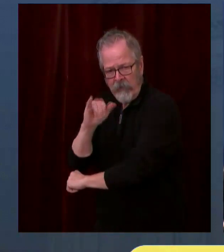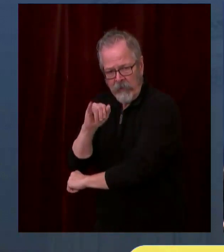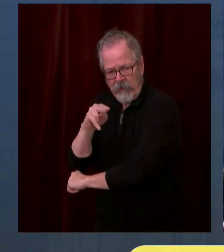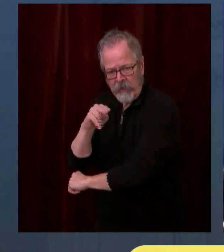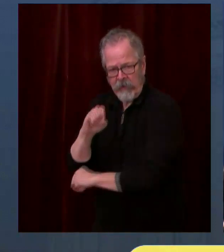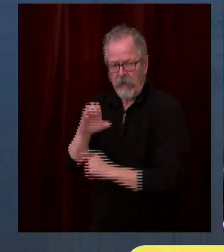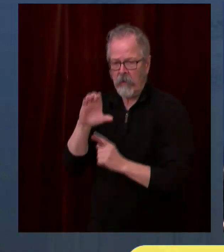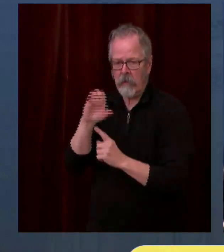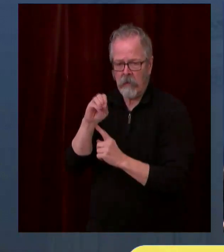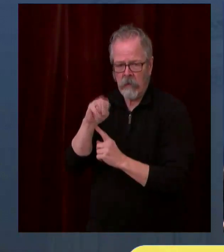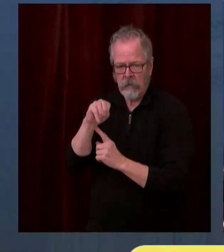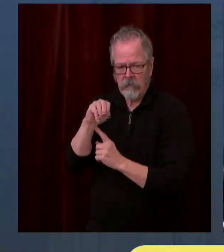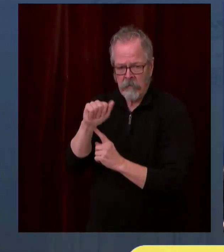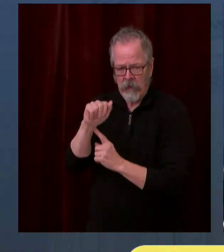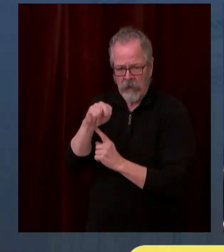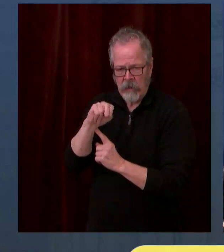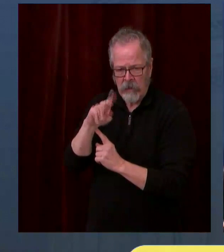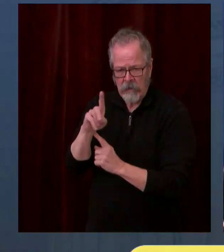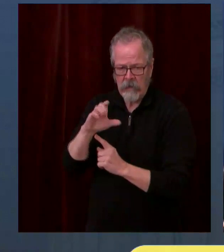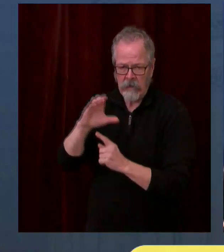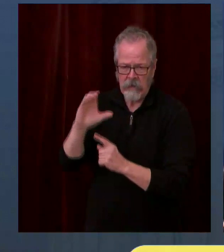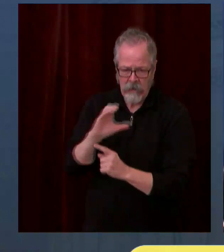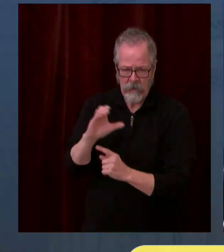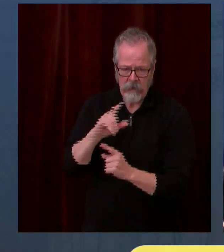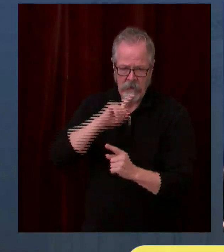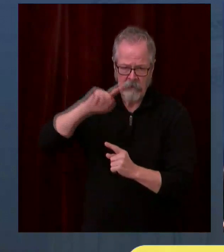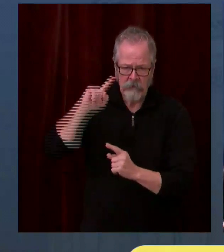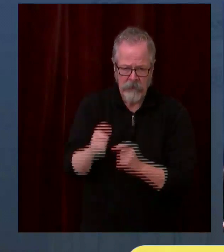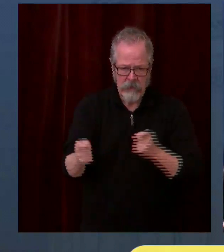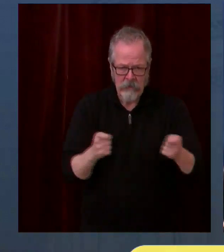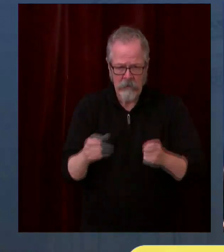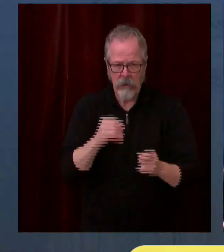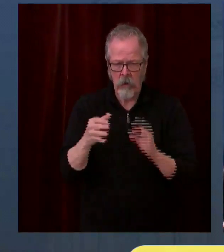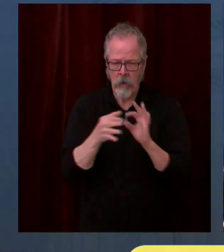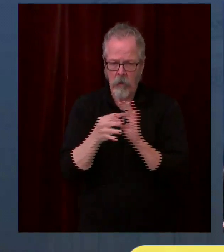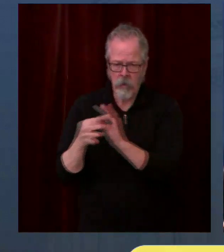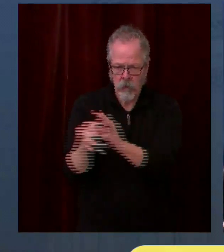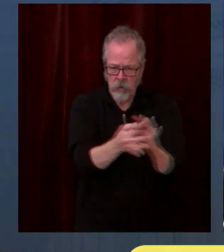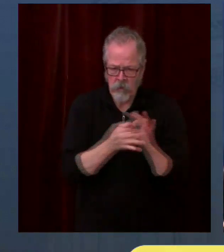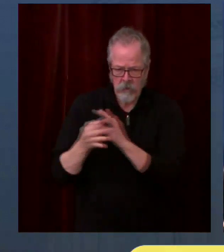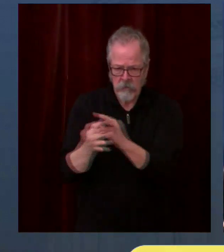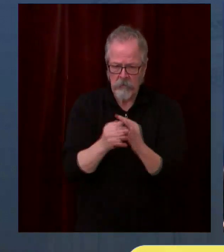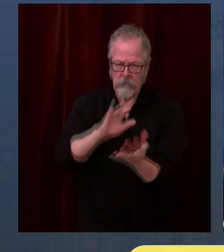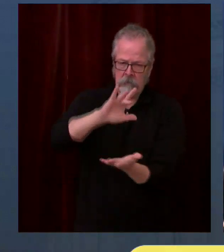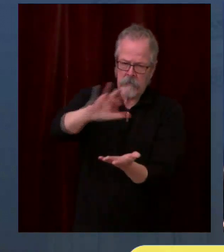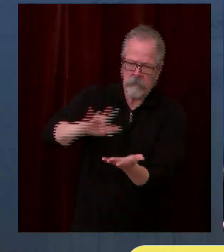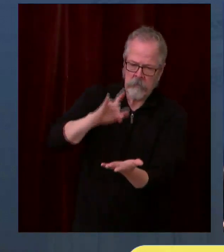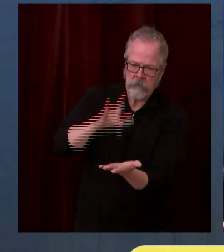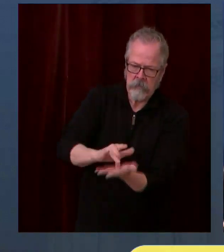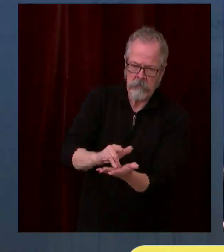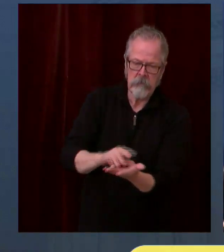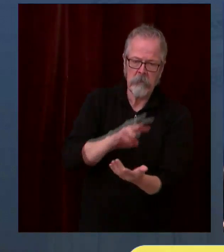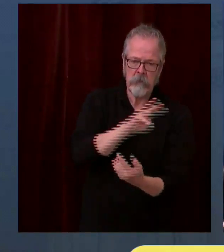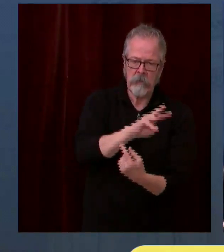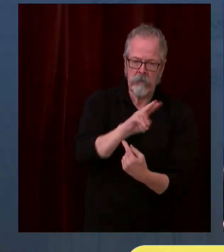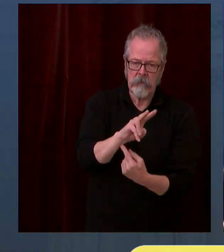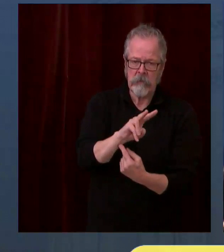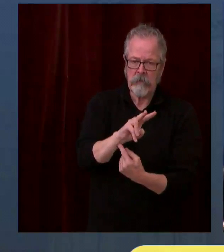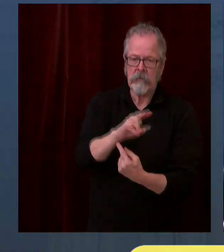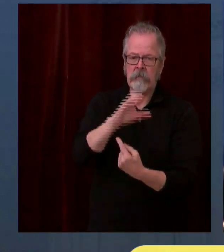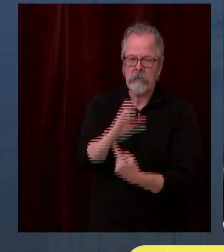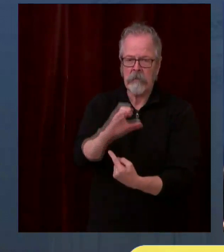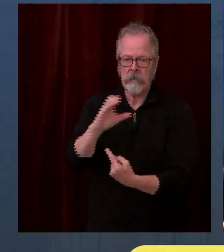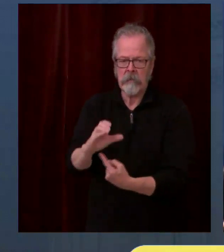This team will coordinate all available resources to administer more vaccines in the state of Washington in the fastest and most